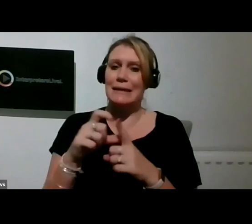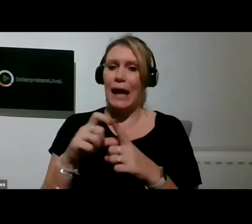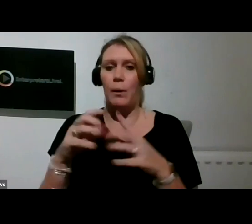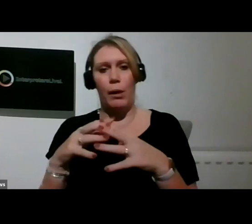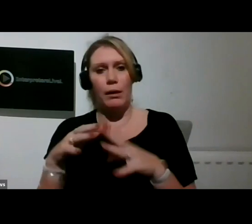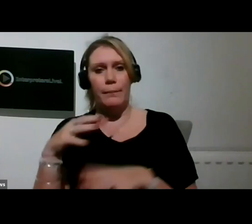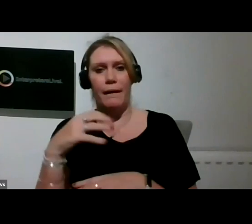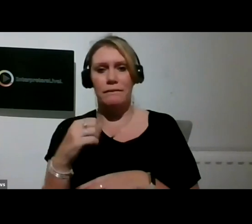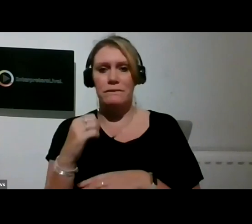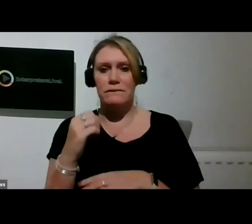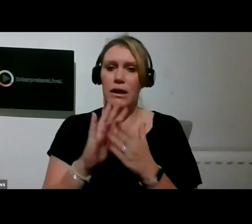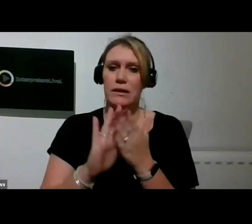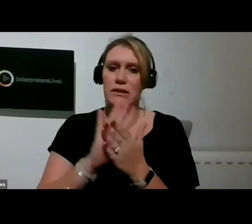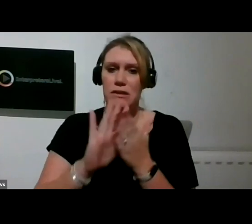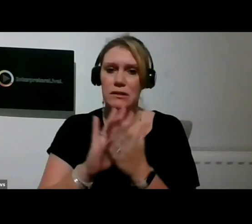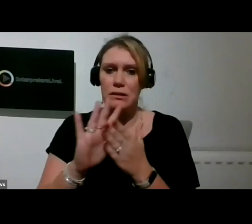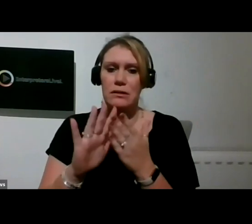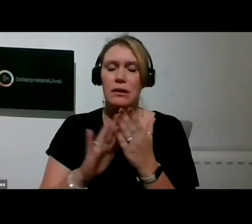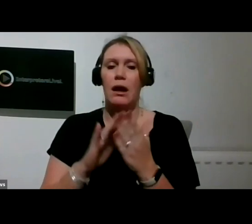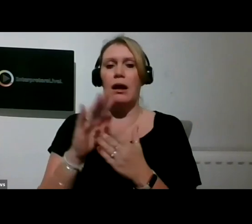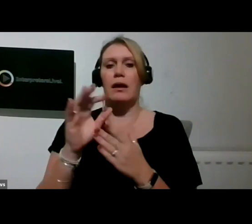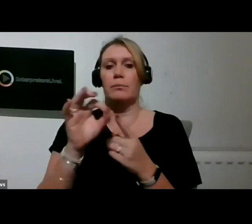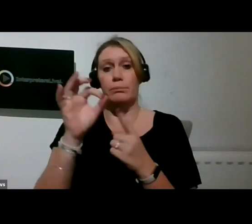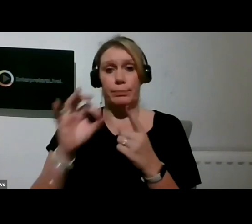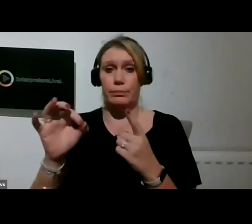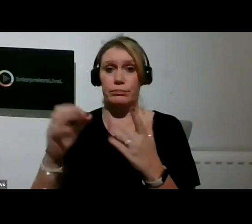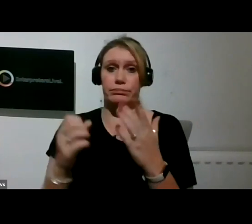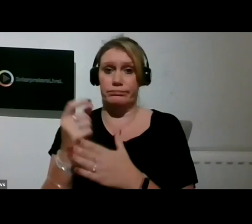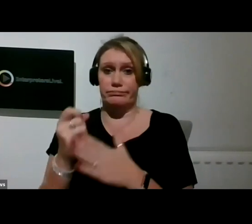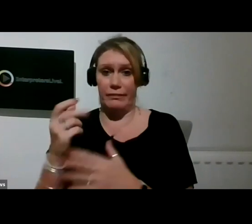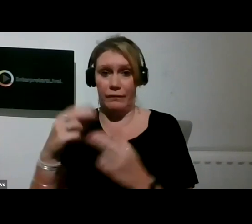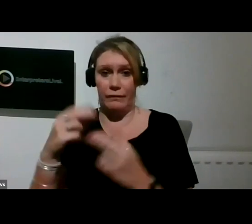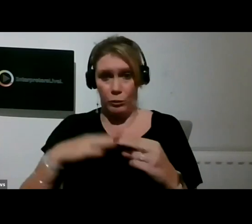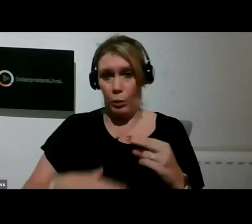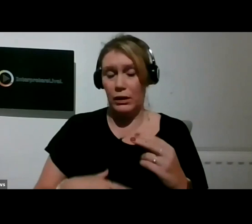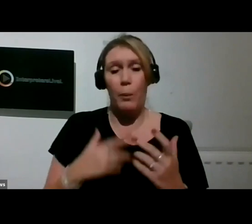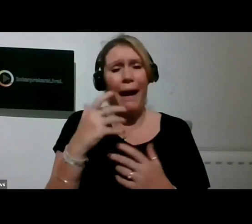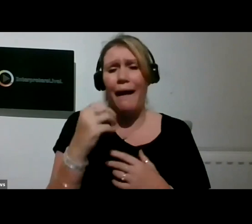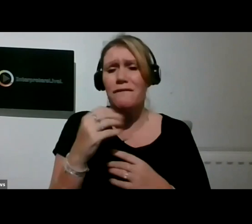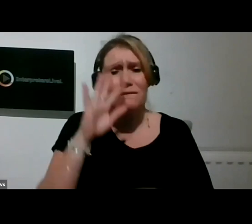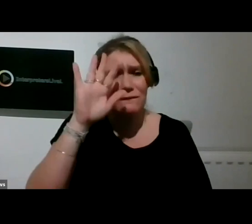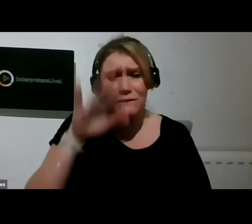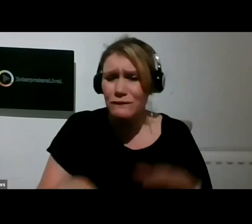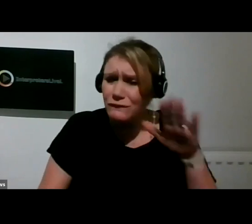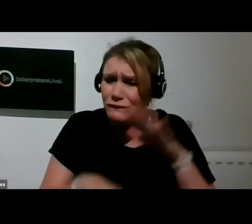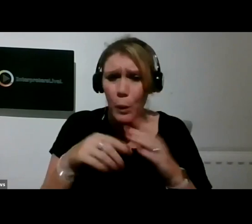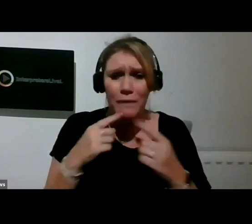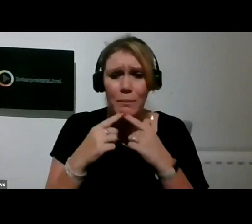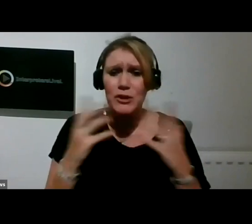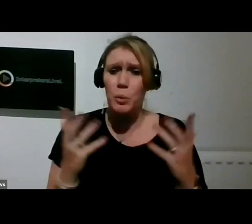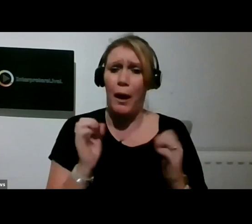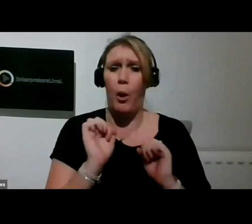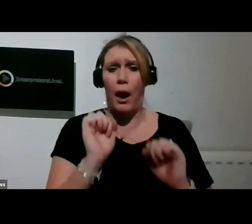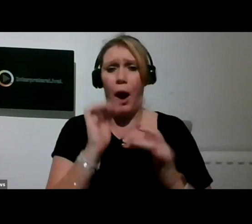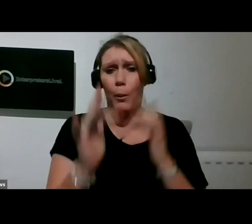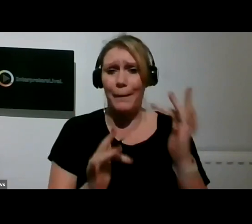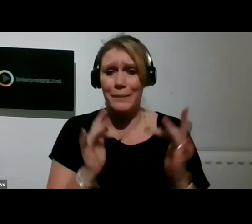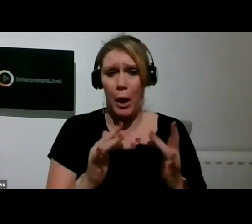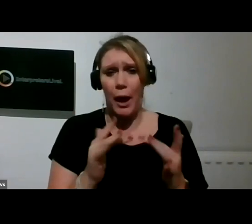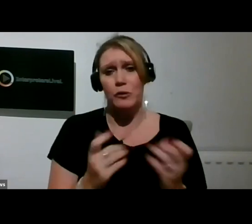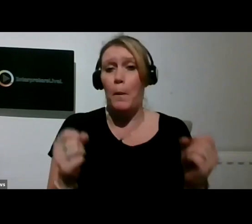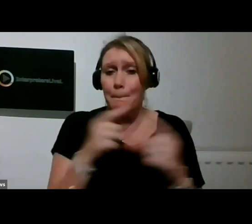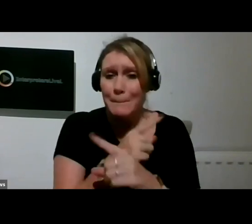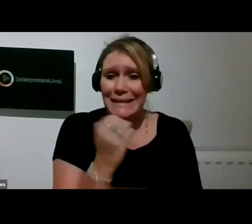As with all of our events, booking details are on our website or just email info at together2012.org